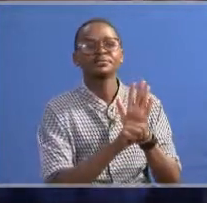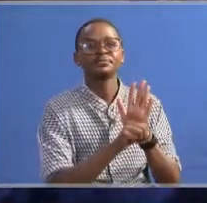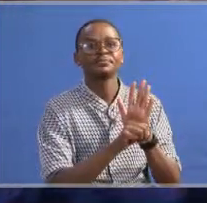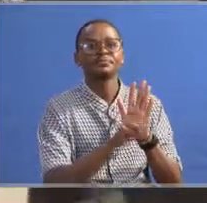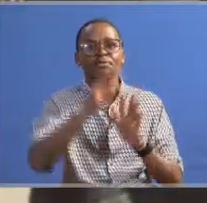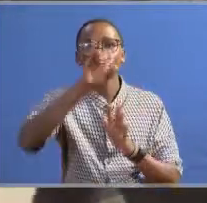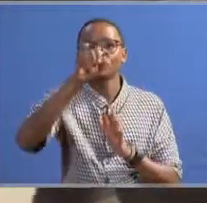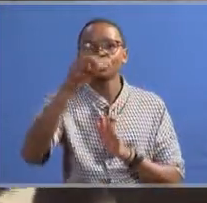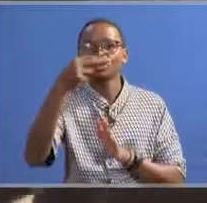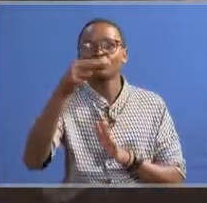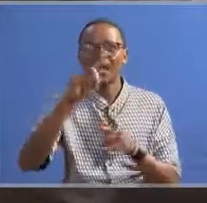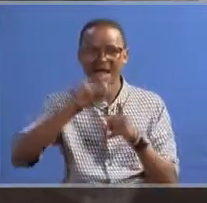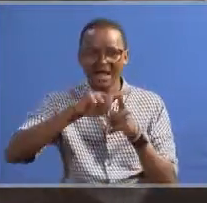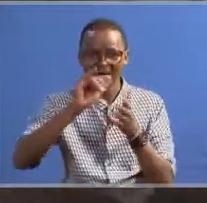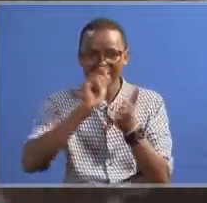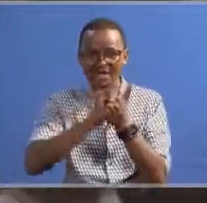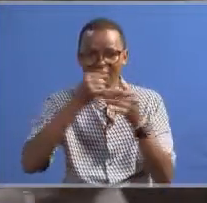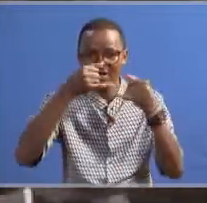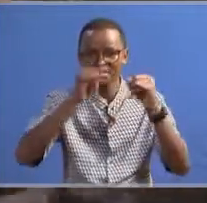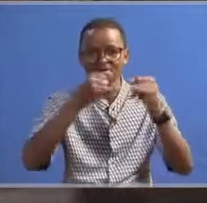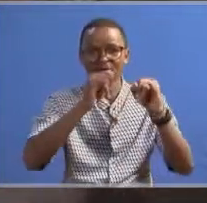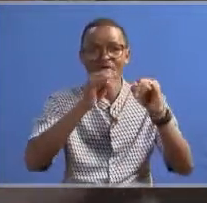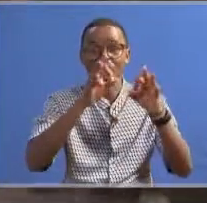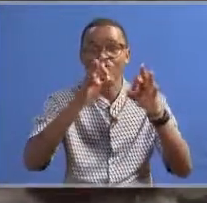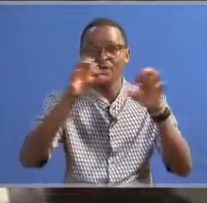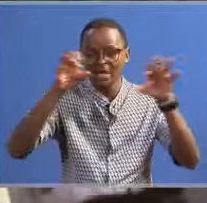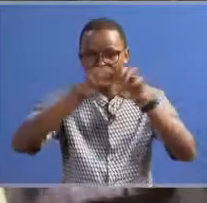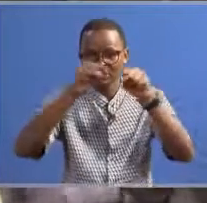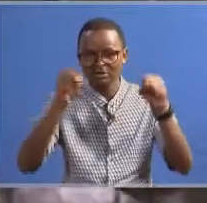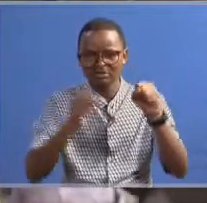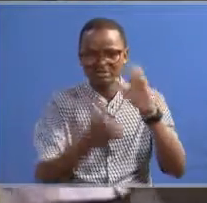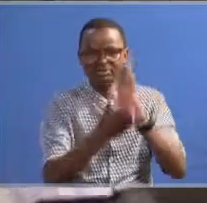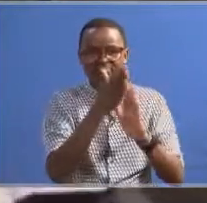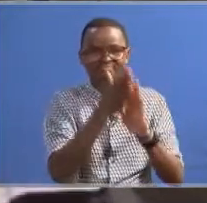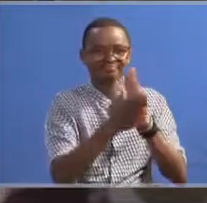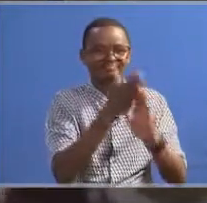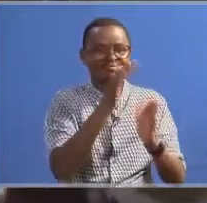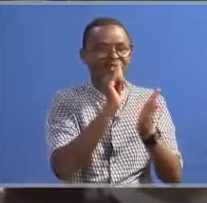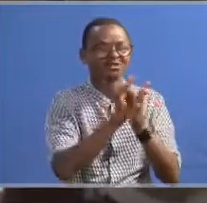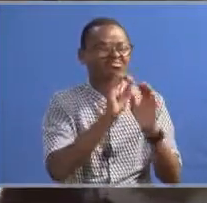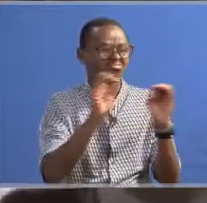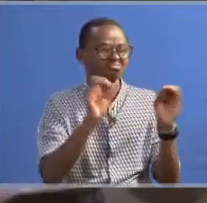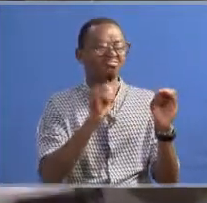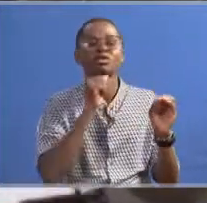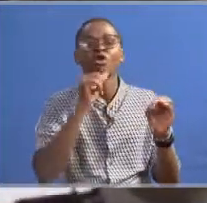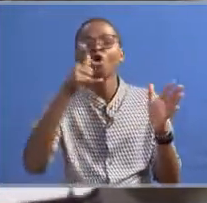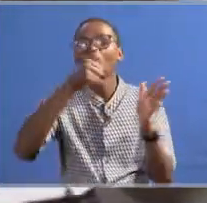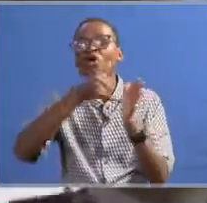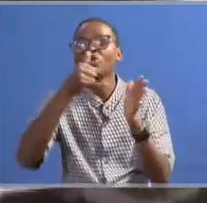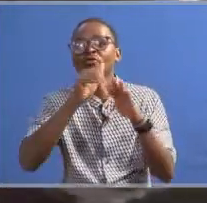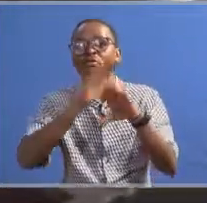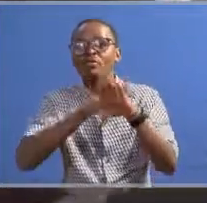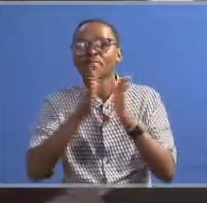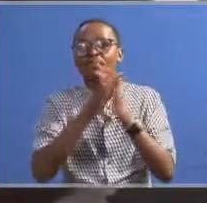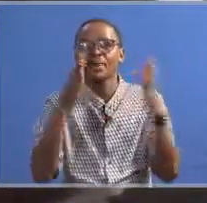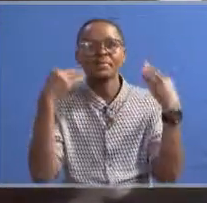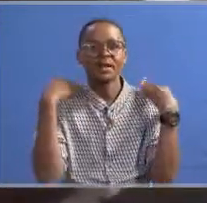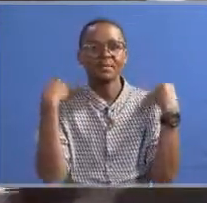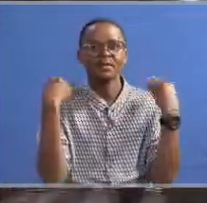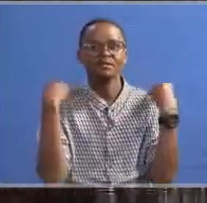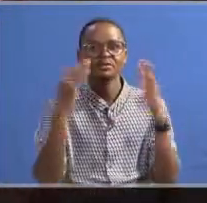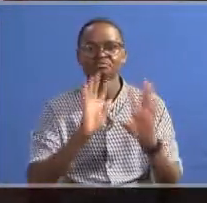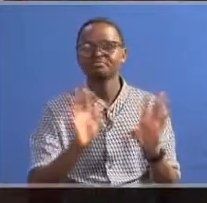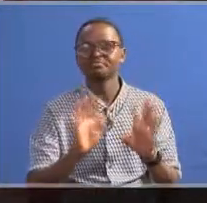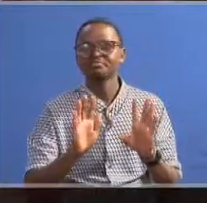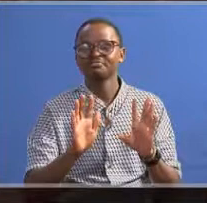Lonyangapua added that the implementation of the system was rushed and that it did not involve proper public participation.